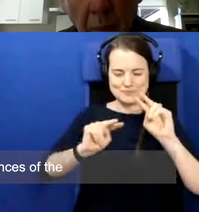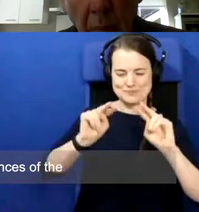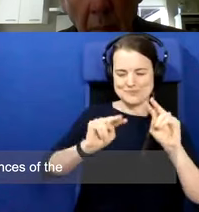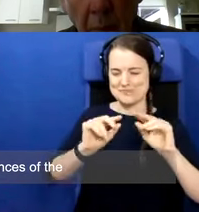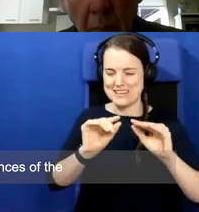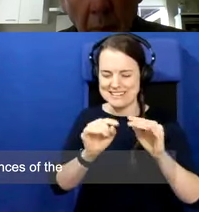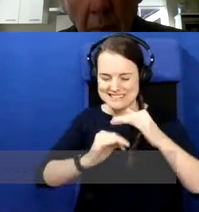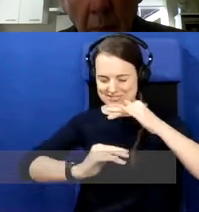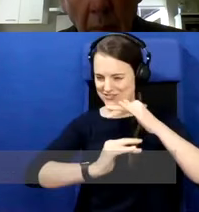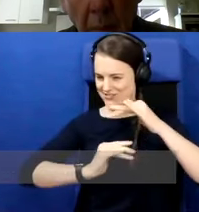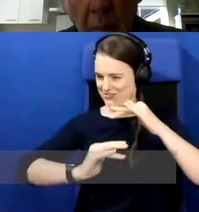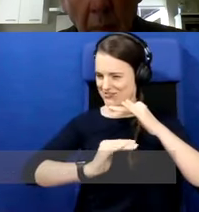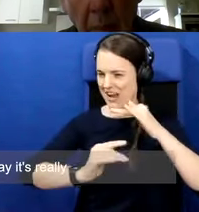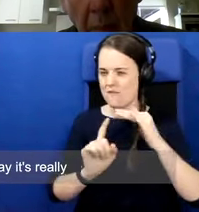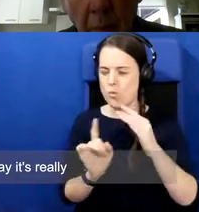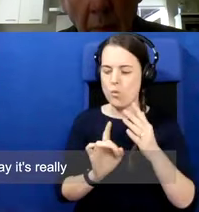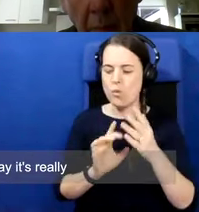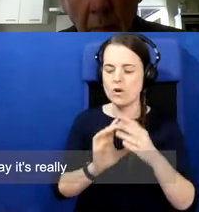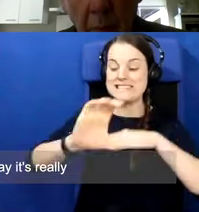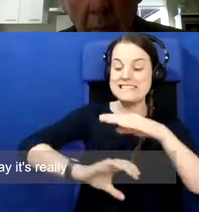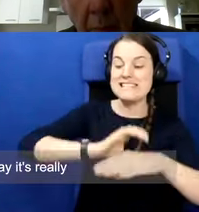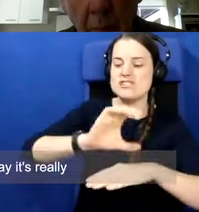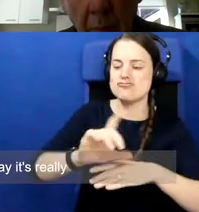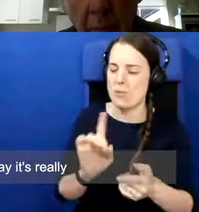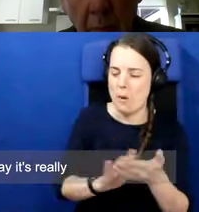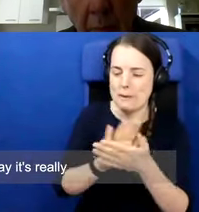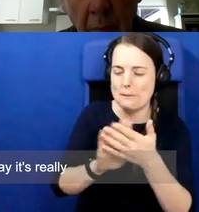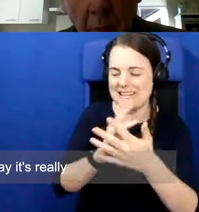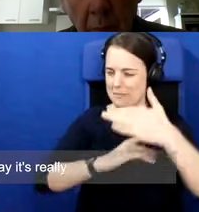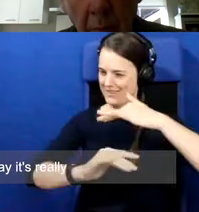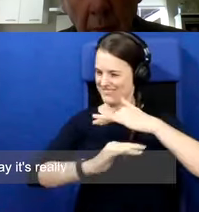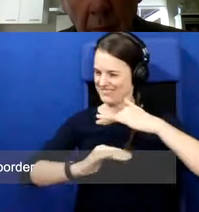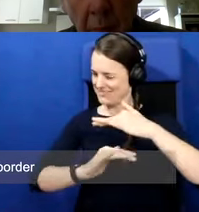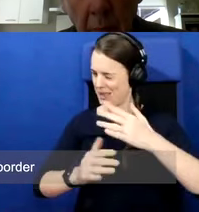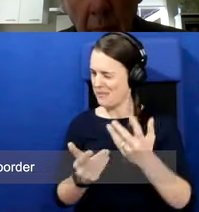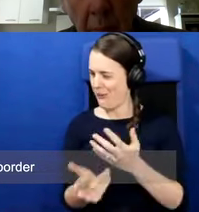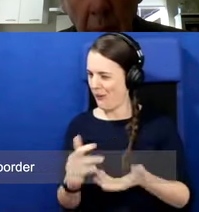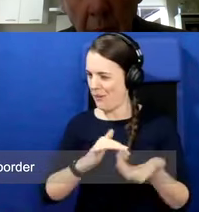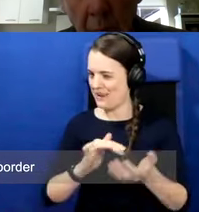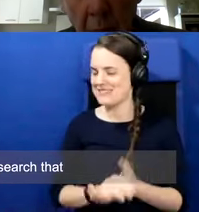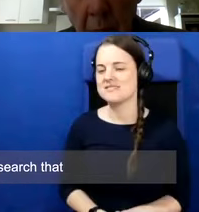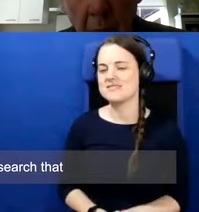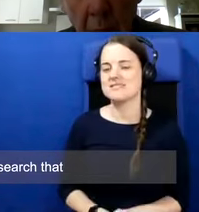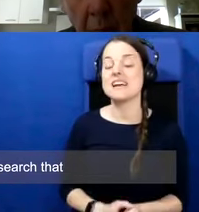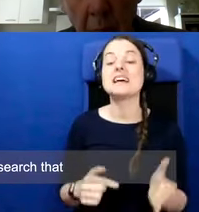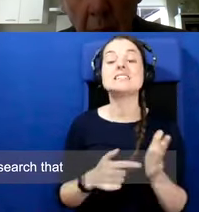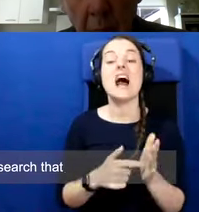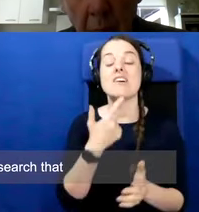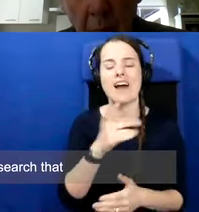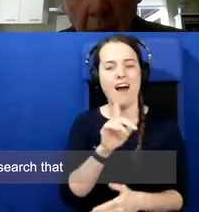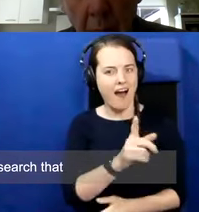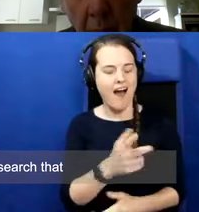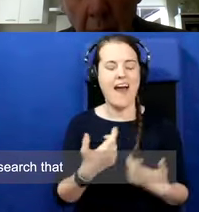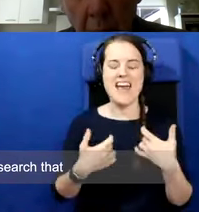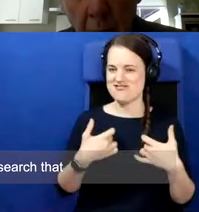the centenary in a much more complex way. It's really interesting about the border. We spoke to, for the